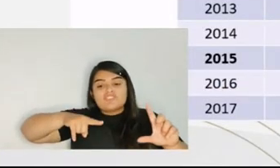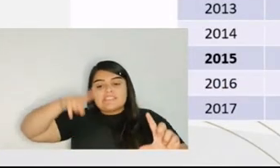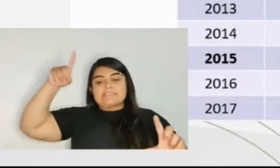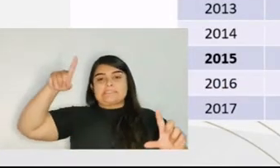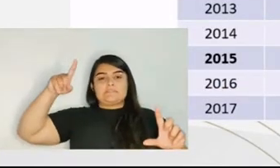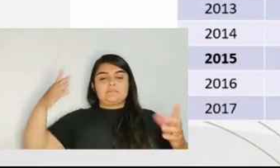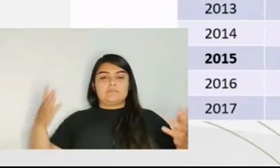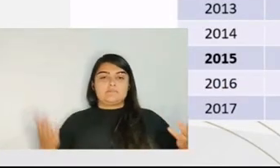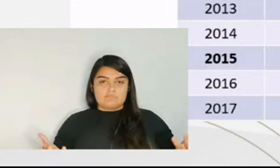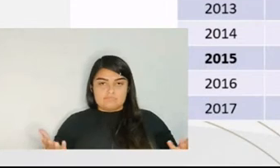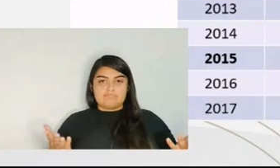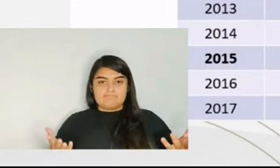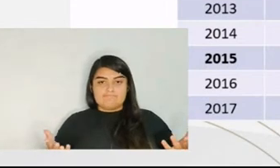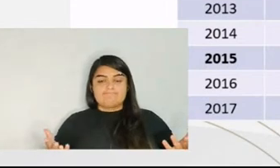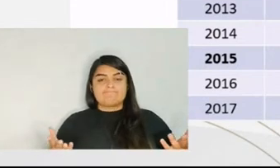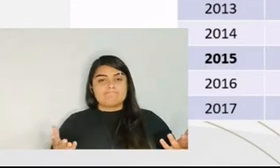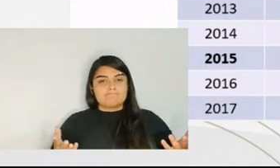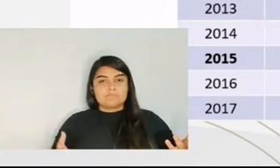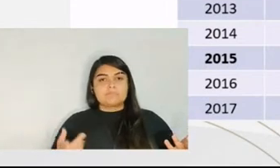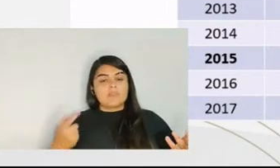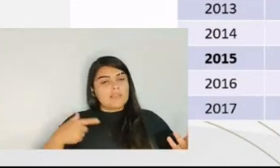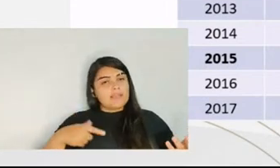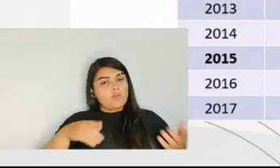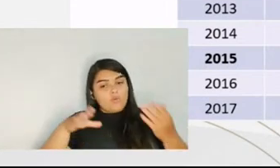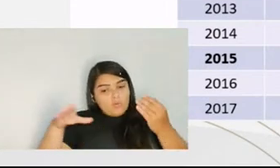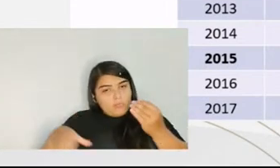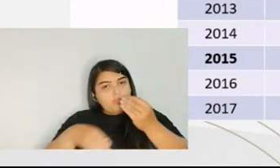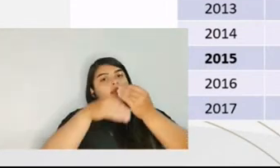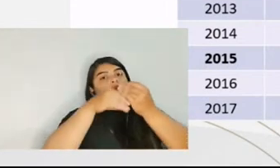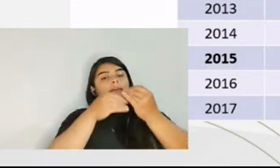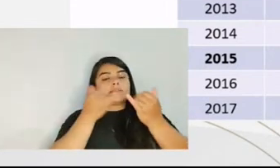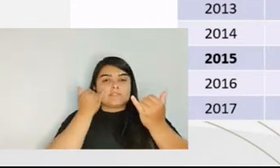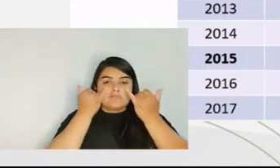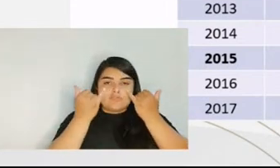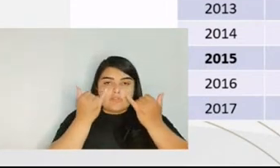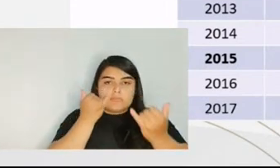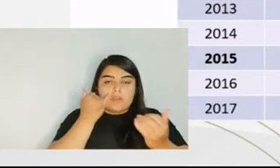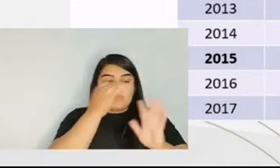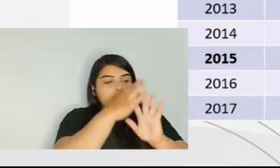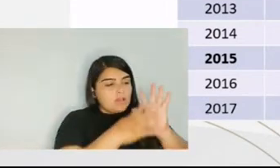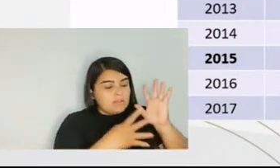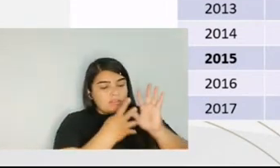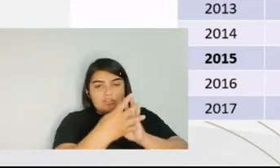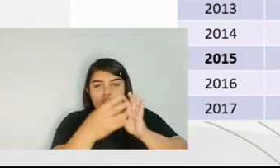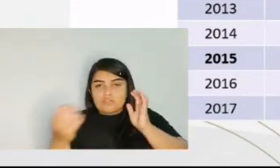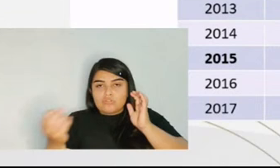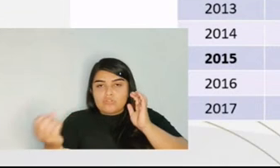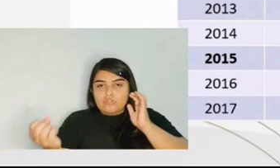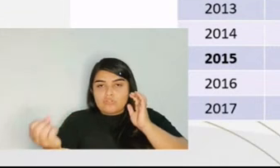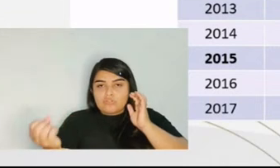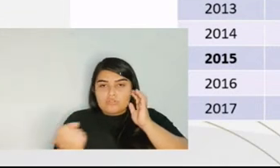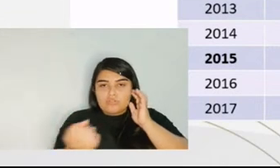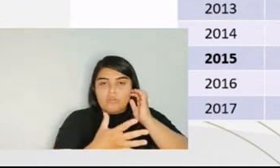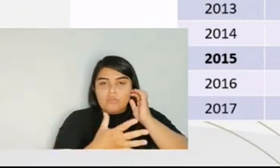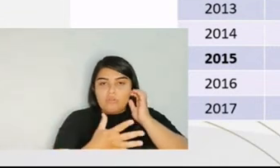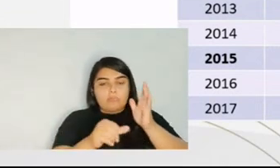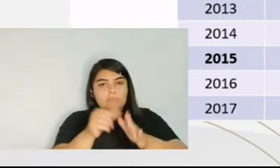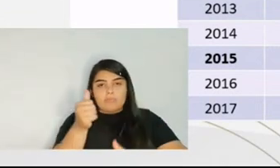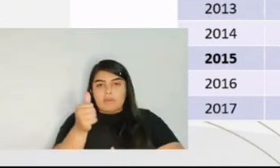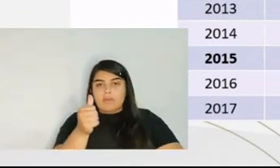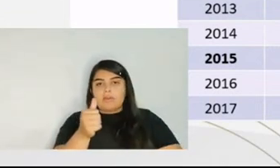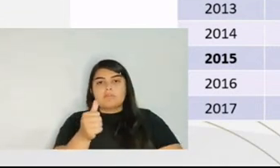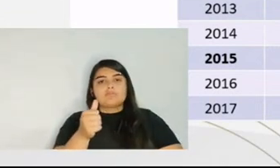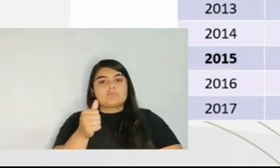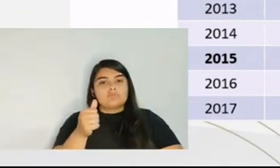standard. And corroborating this information, I bring here